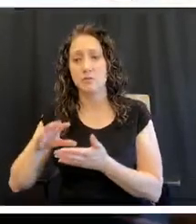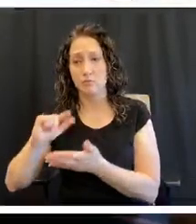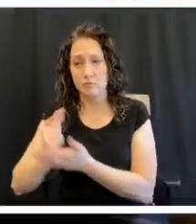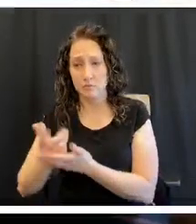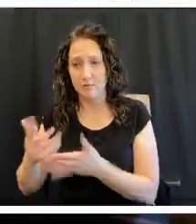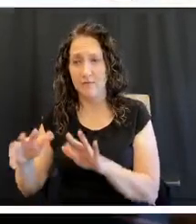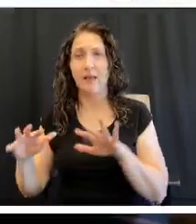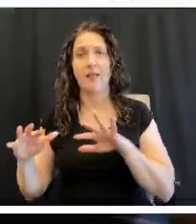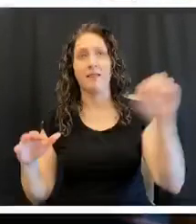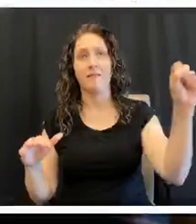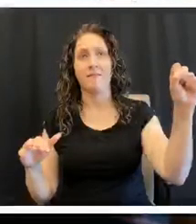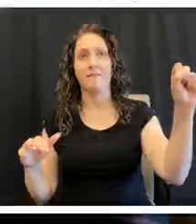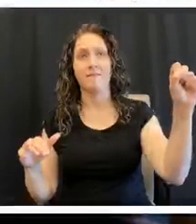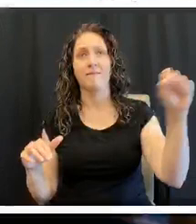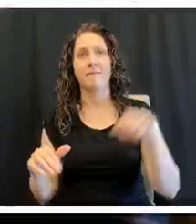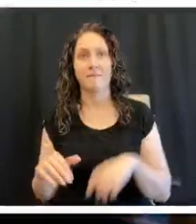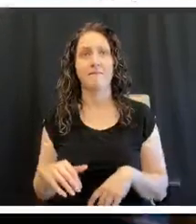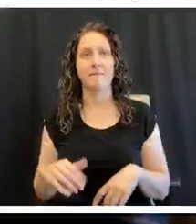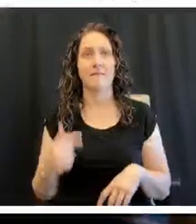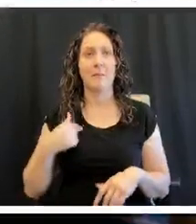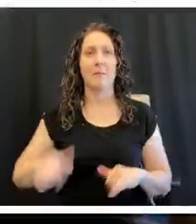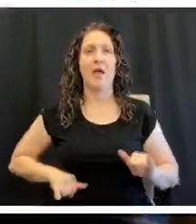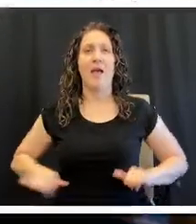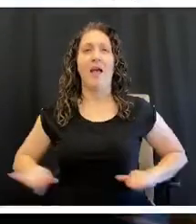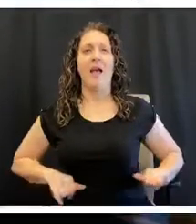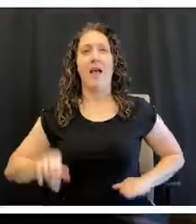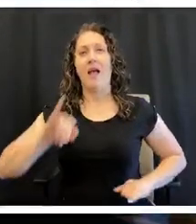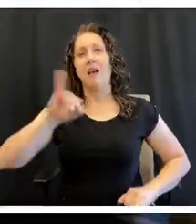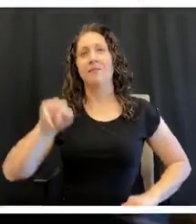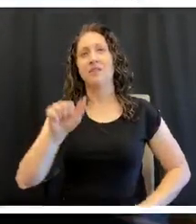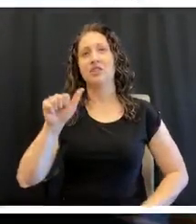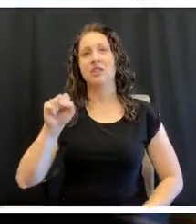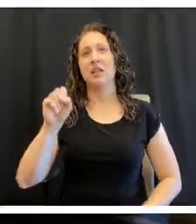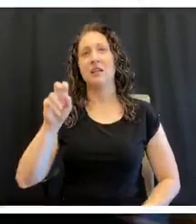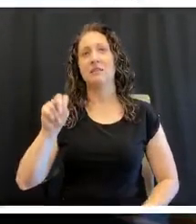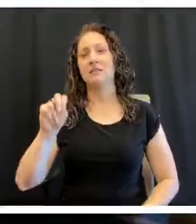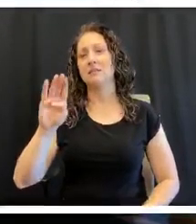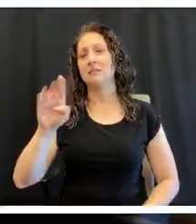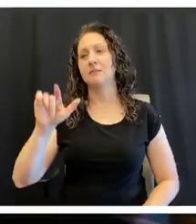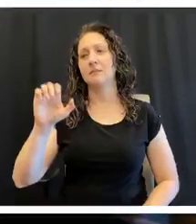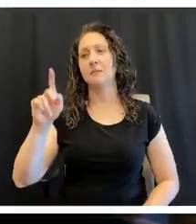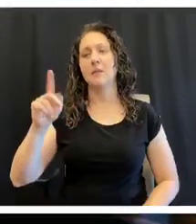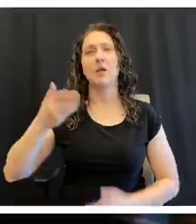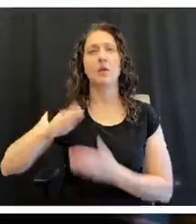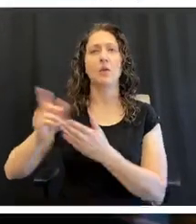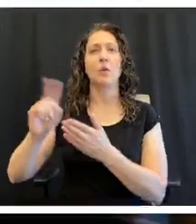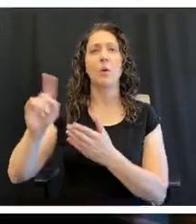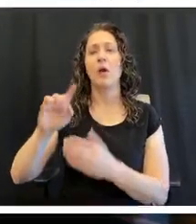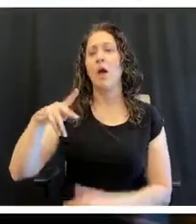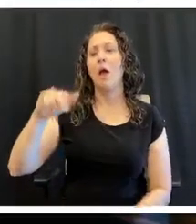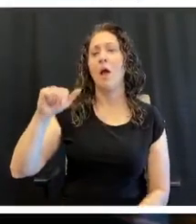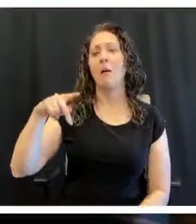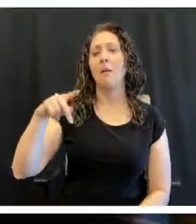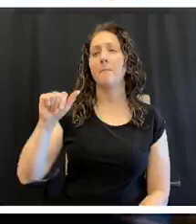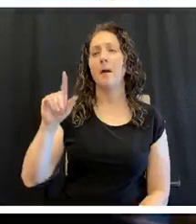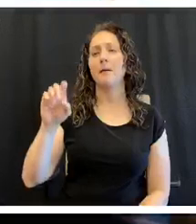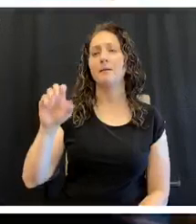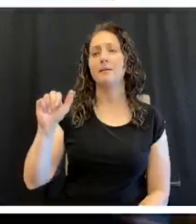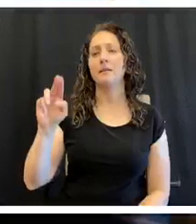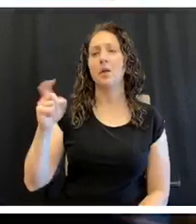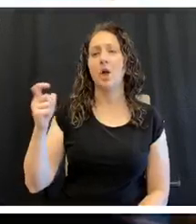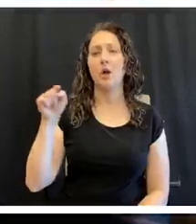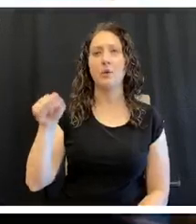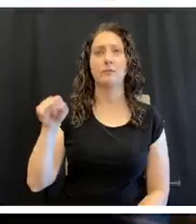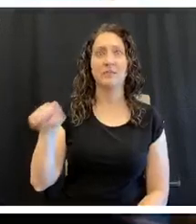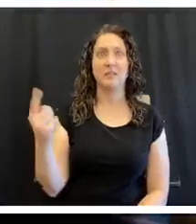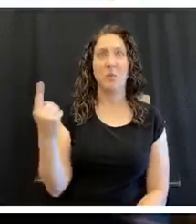Um, we, we brag about, uh, Jason Black, who's over at Papadose. He was one of the first people through the,